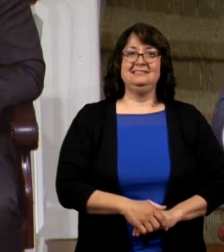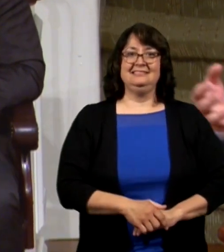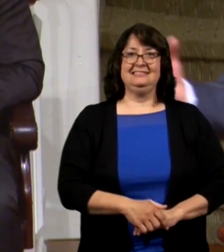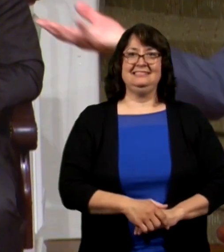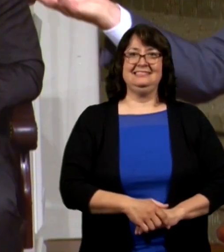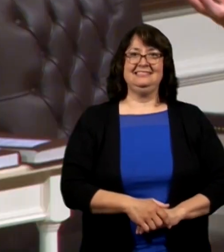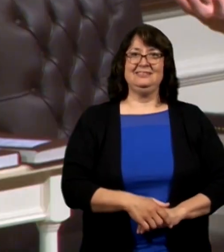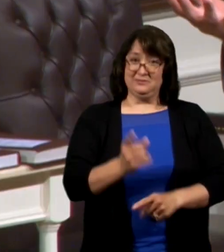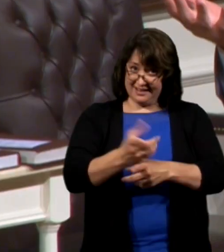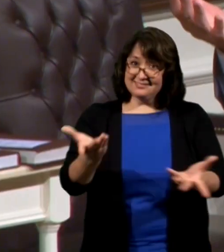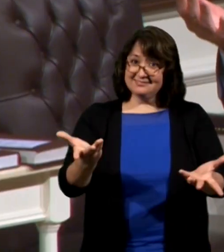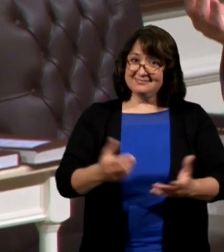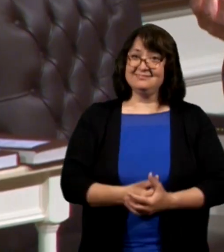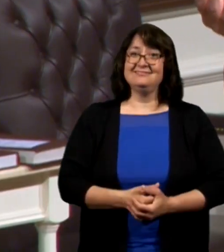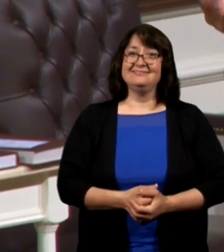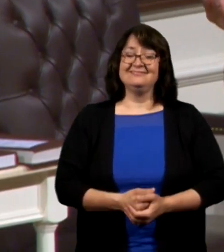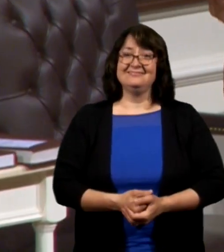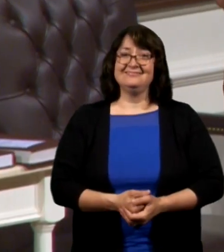right